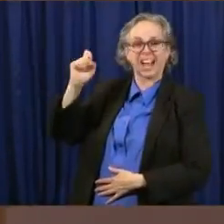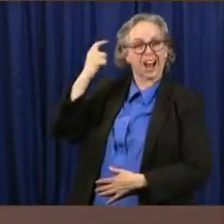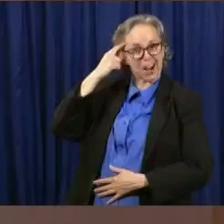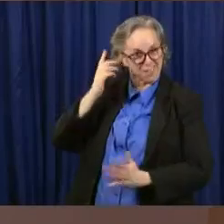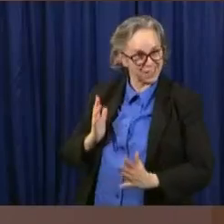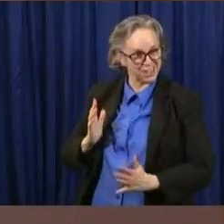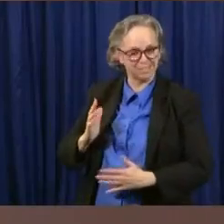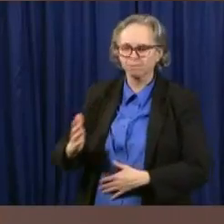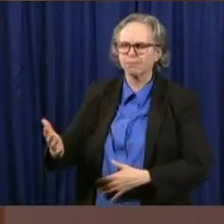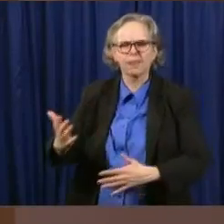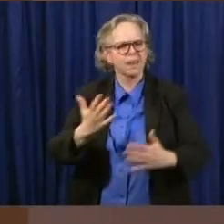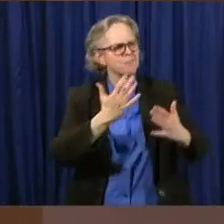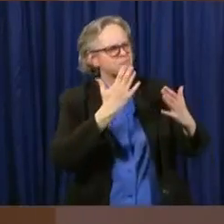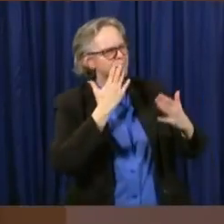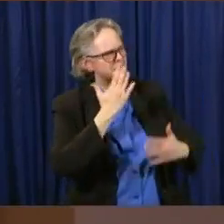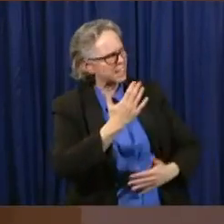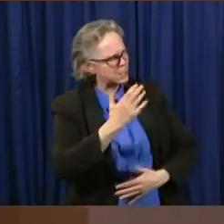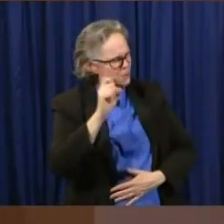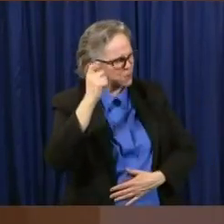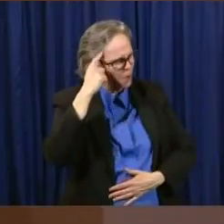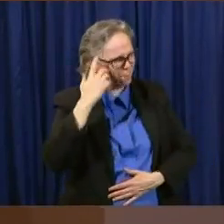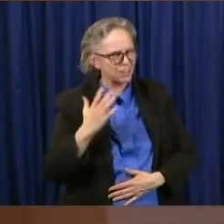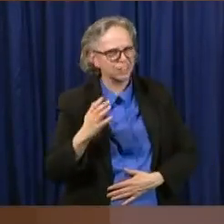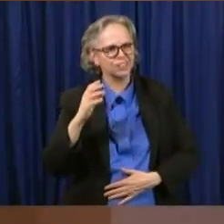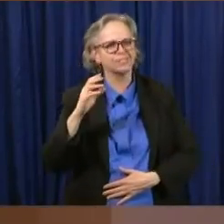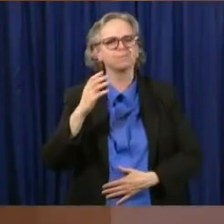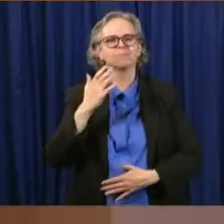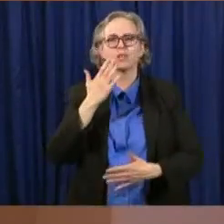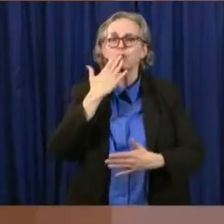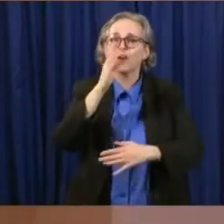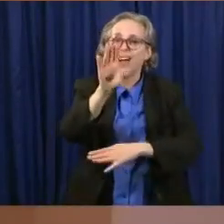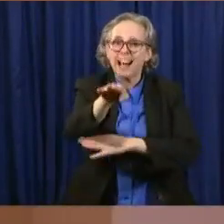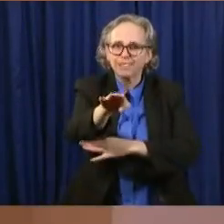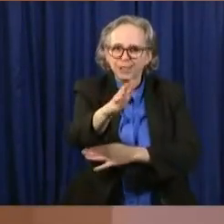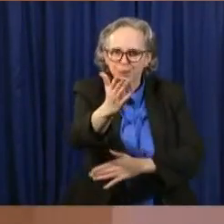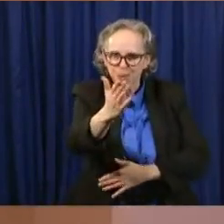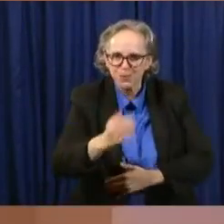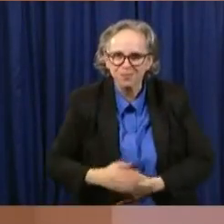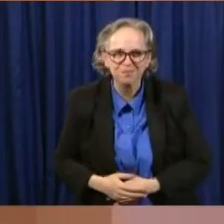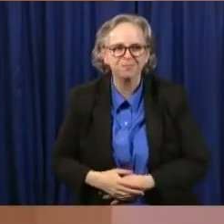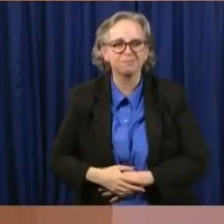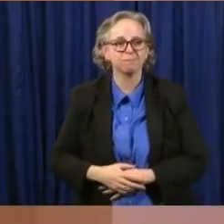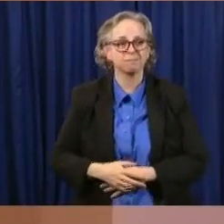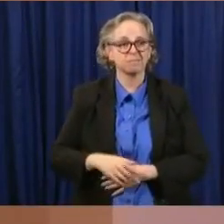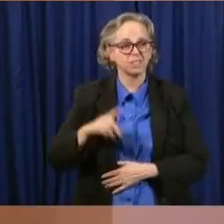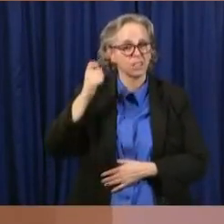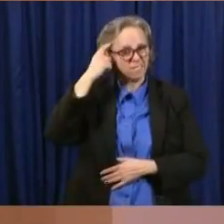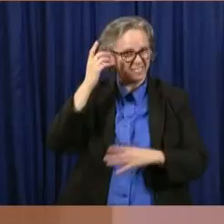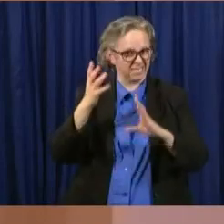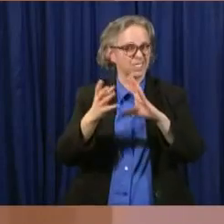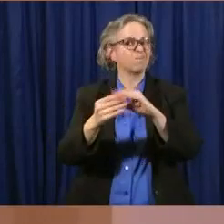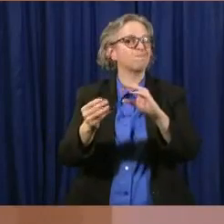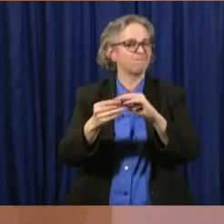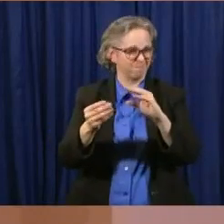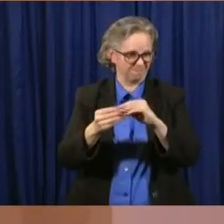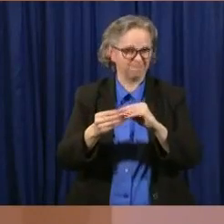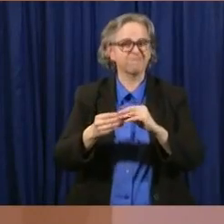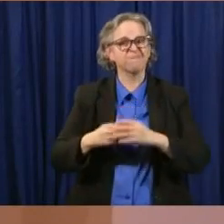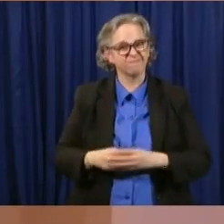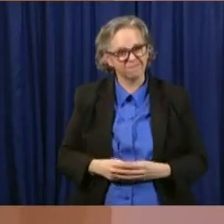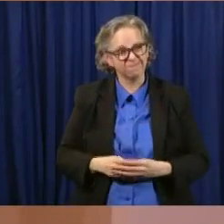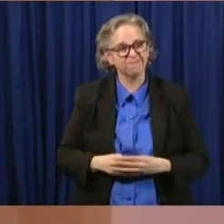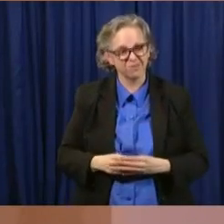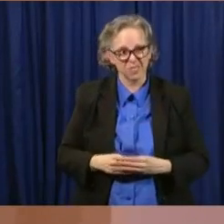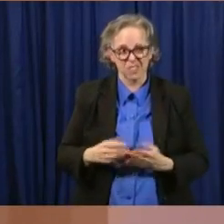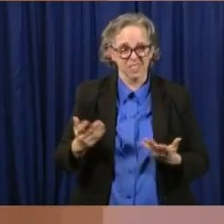DeWine. Uh, good afternoon. Uh, as the Governor mentioned, uh, we, we all try to do our